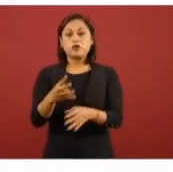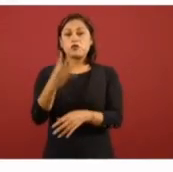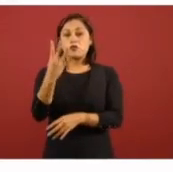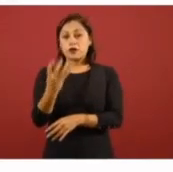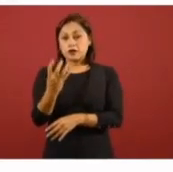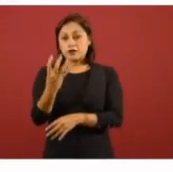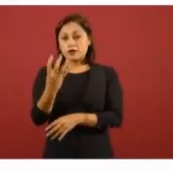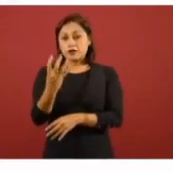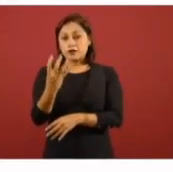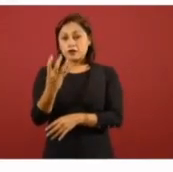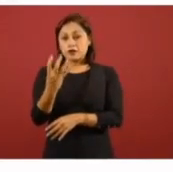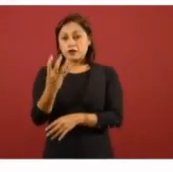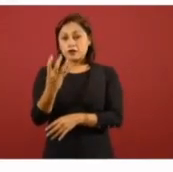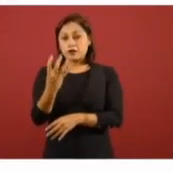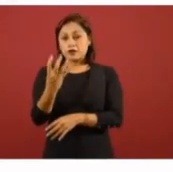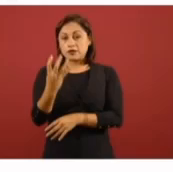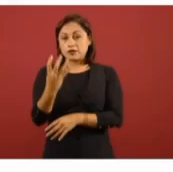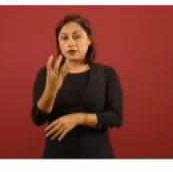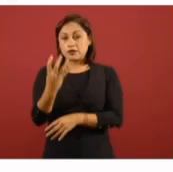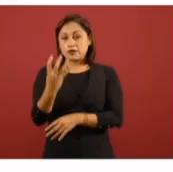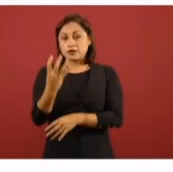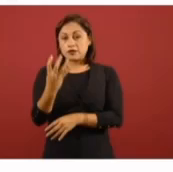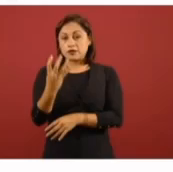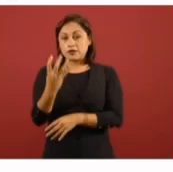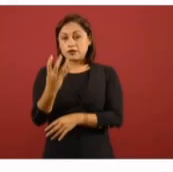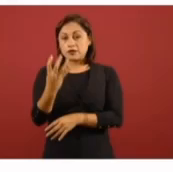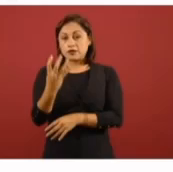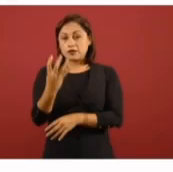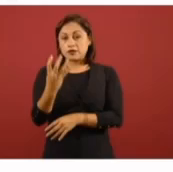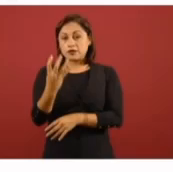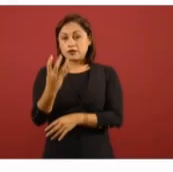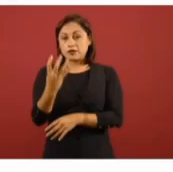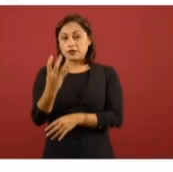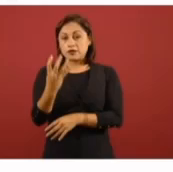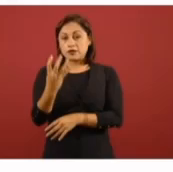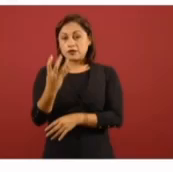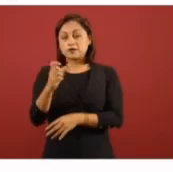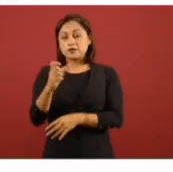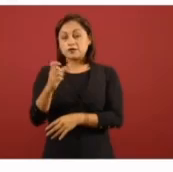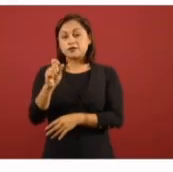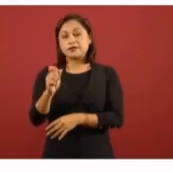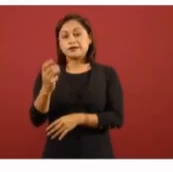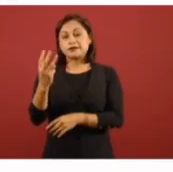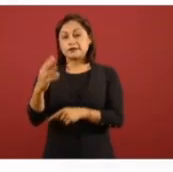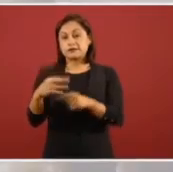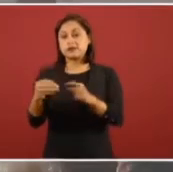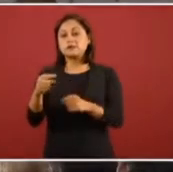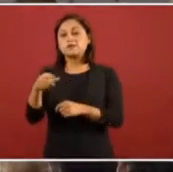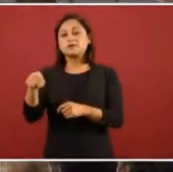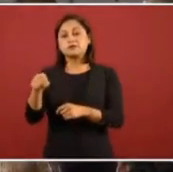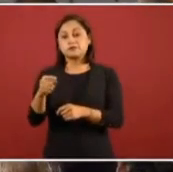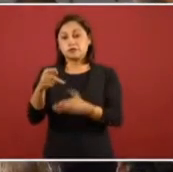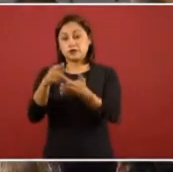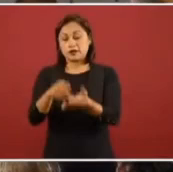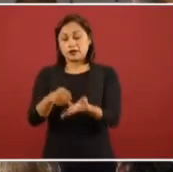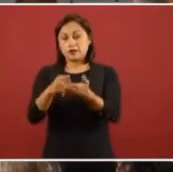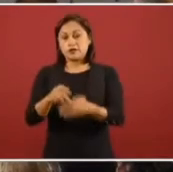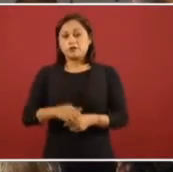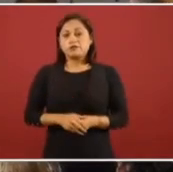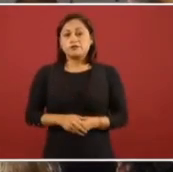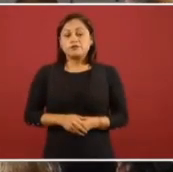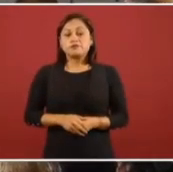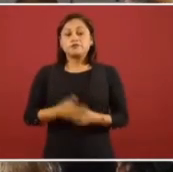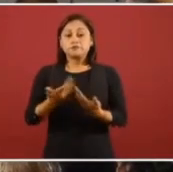centavos... ...and that also has a margin of 4.23... ...por kilo. ...en el tema de verificación